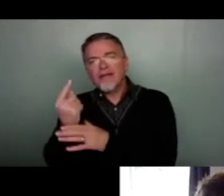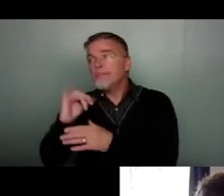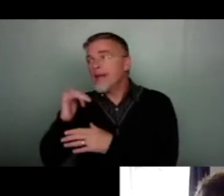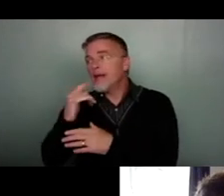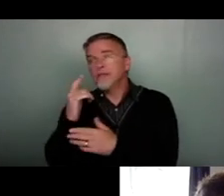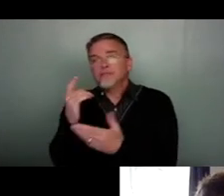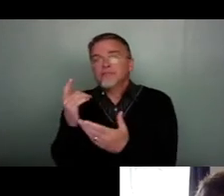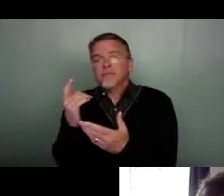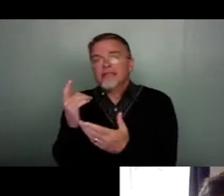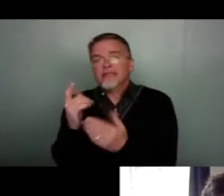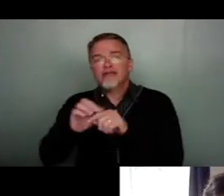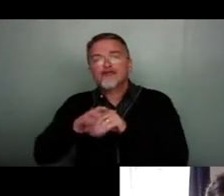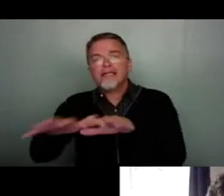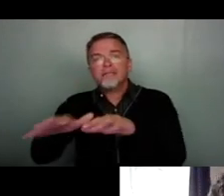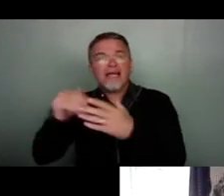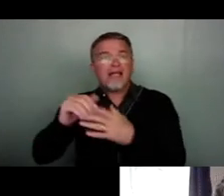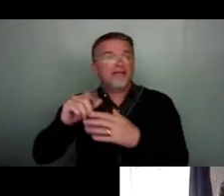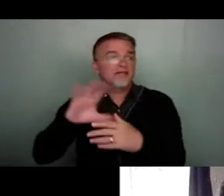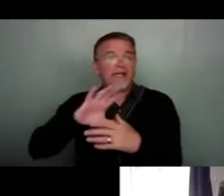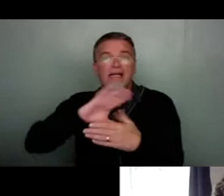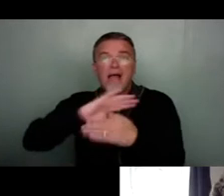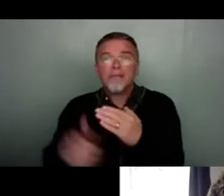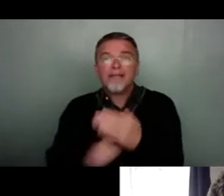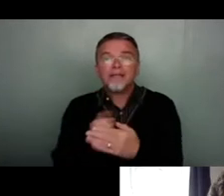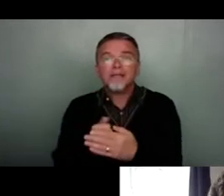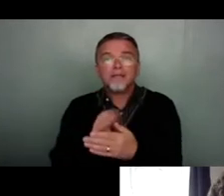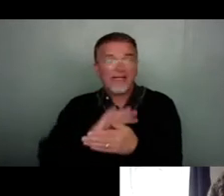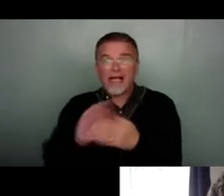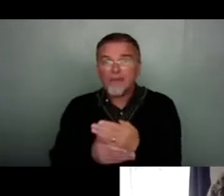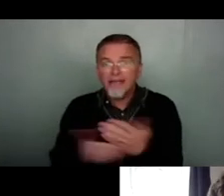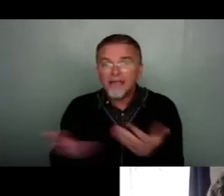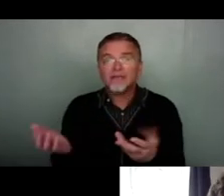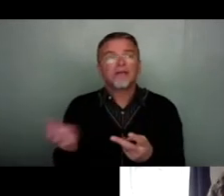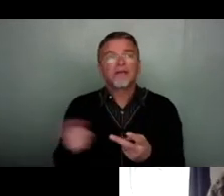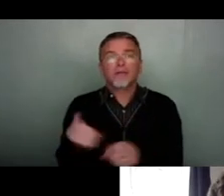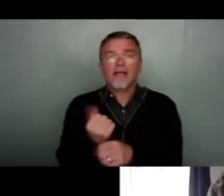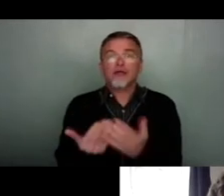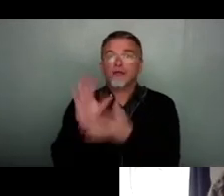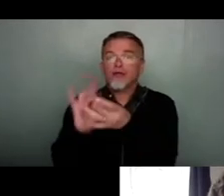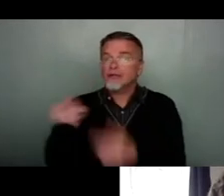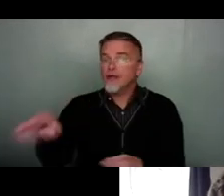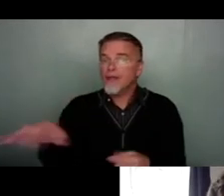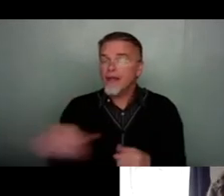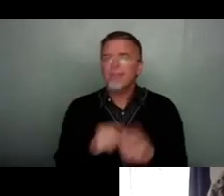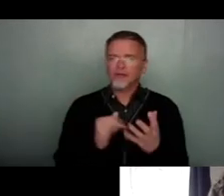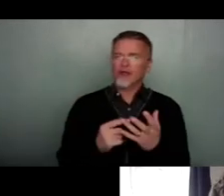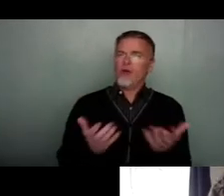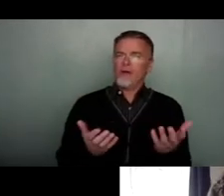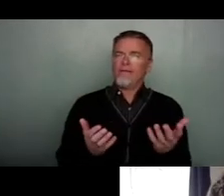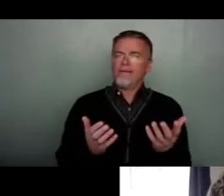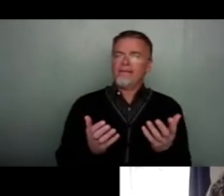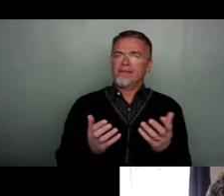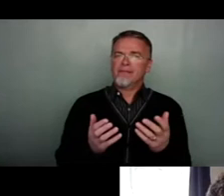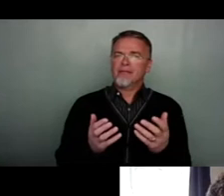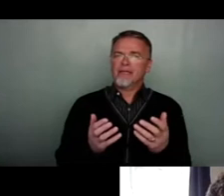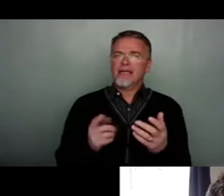be streamed in the Caribbean and for us to make new connections. So, yeah, that it's